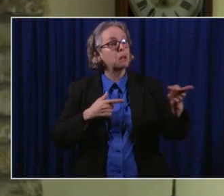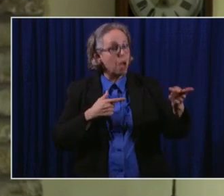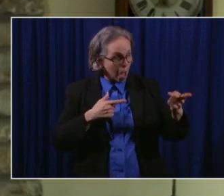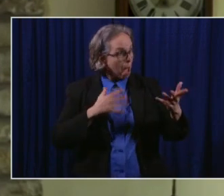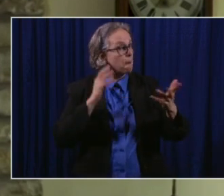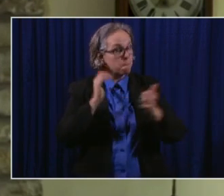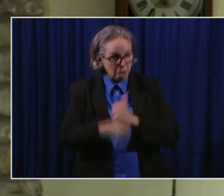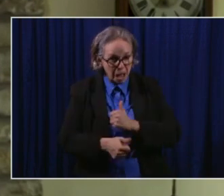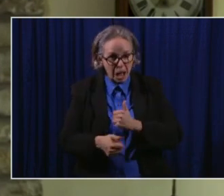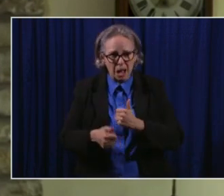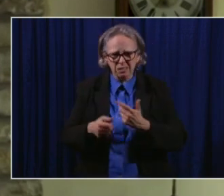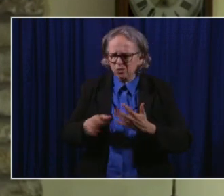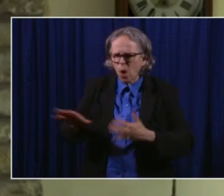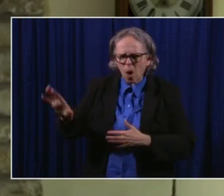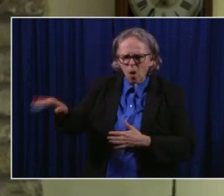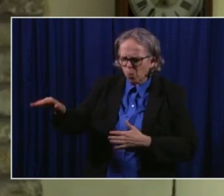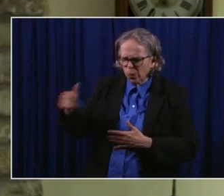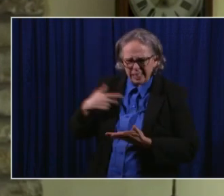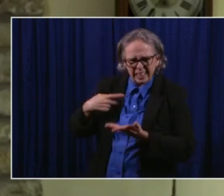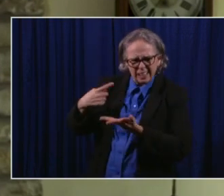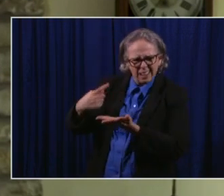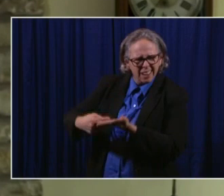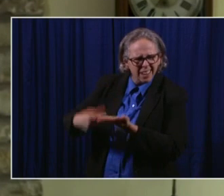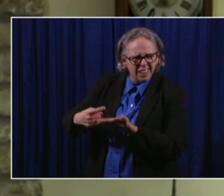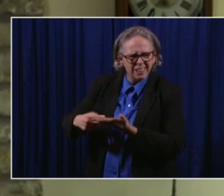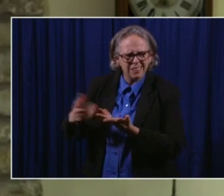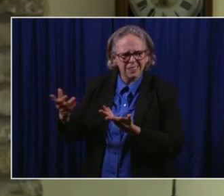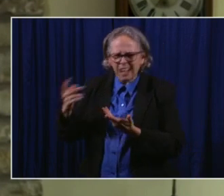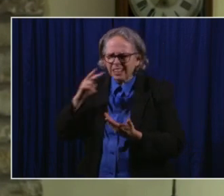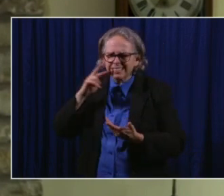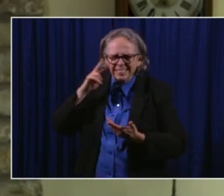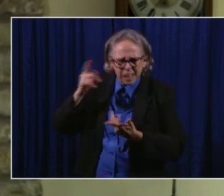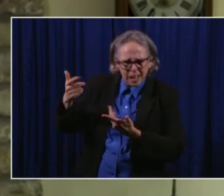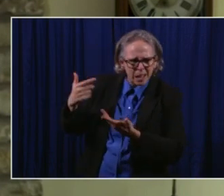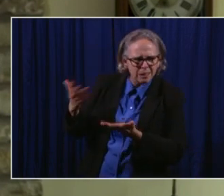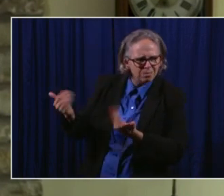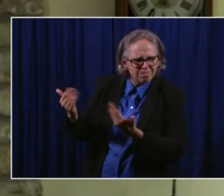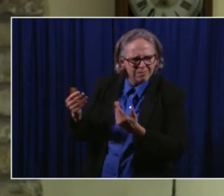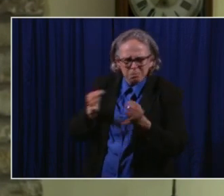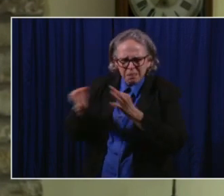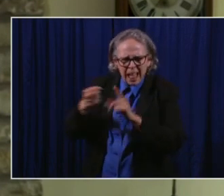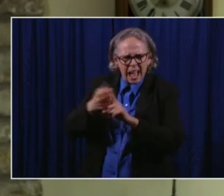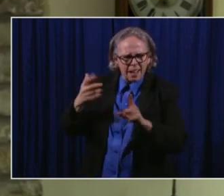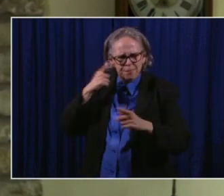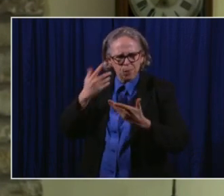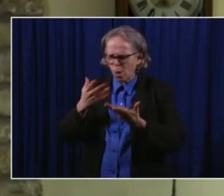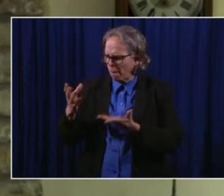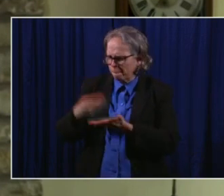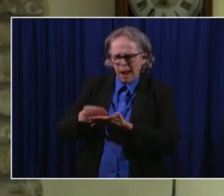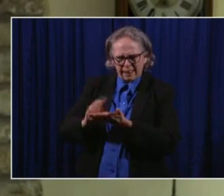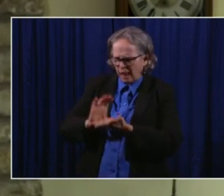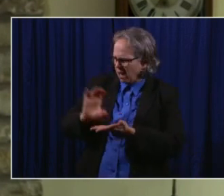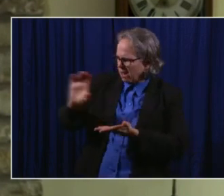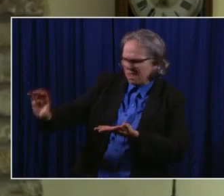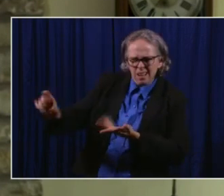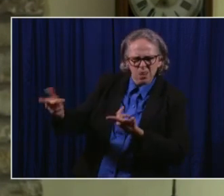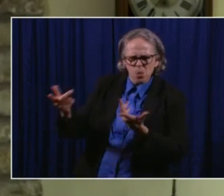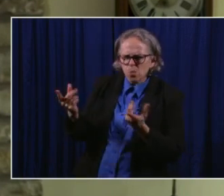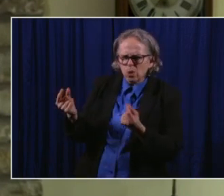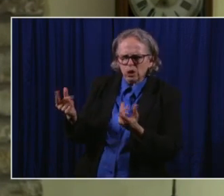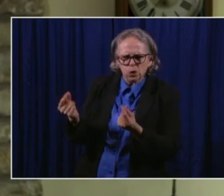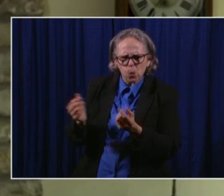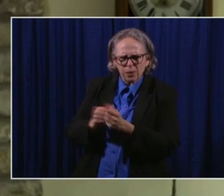you and I were talking the other day a little bit about that. You want to tell us what you've done with those? Because I thought that was kind of